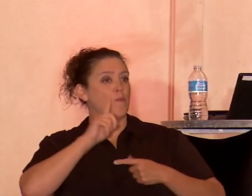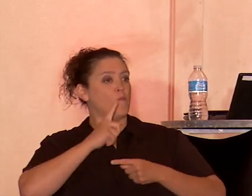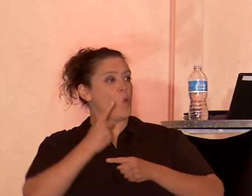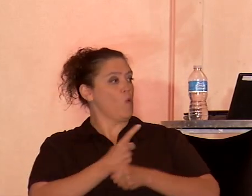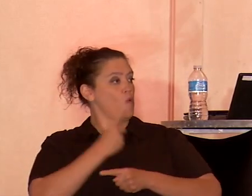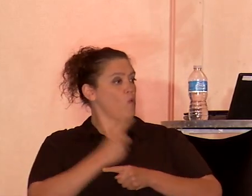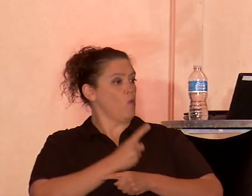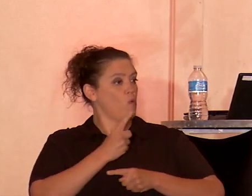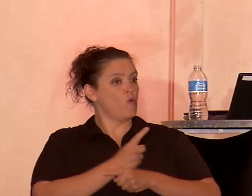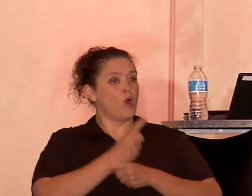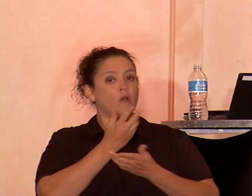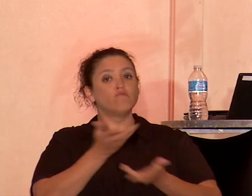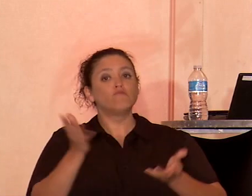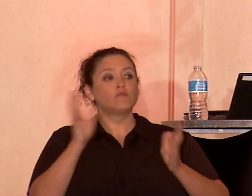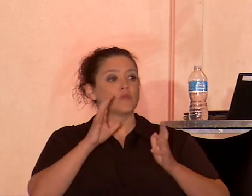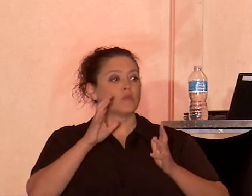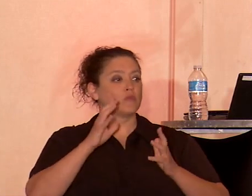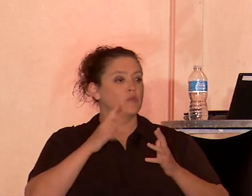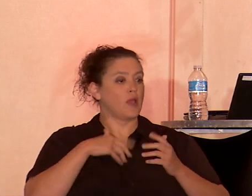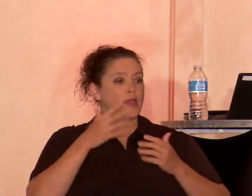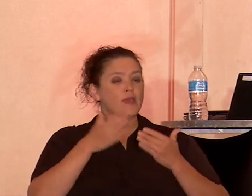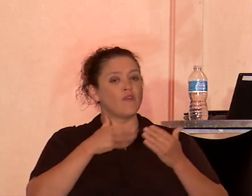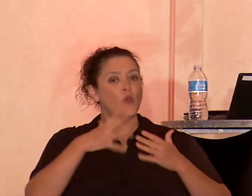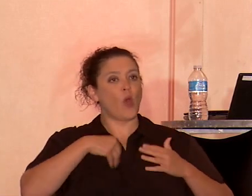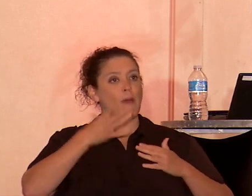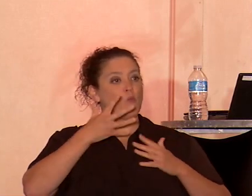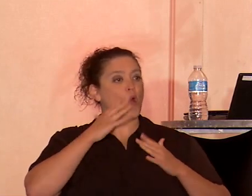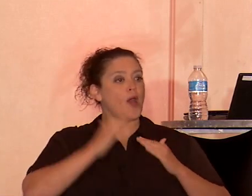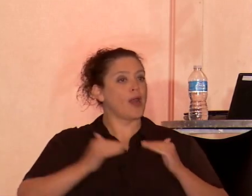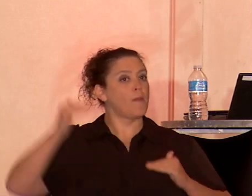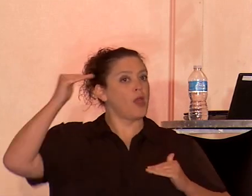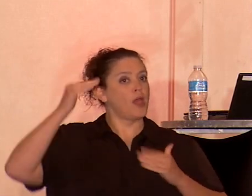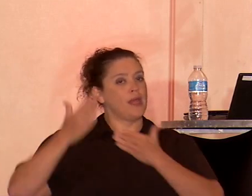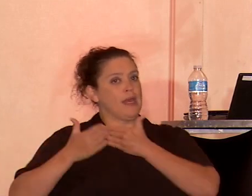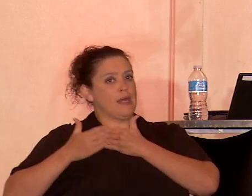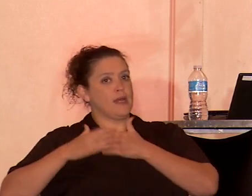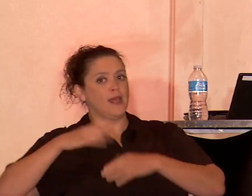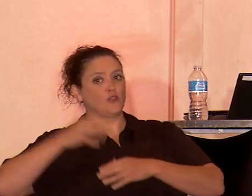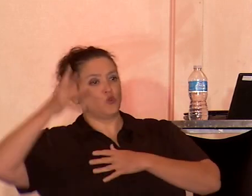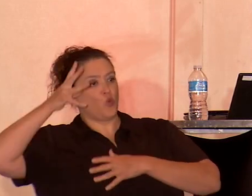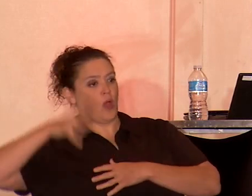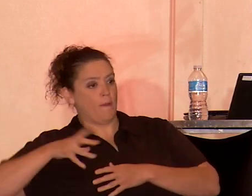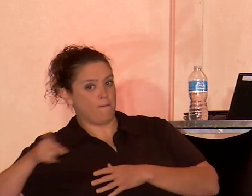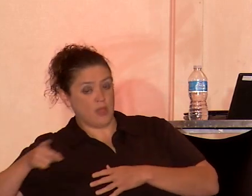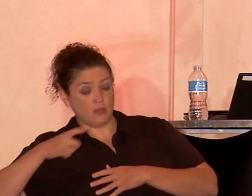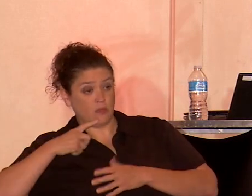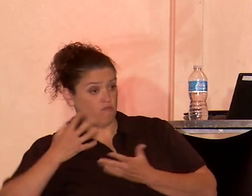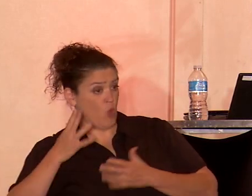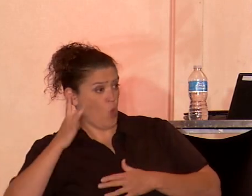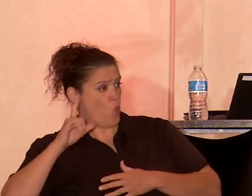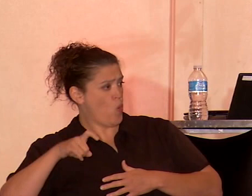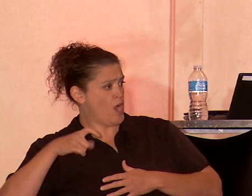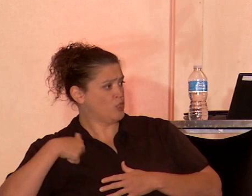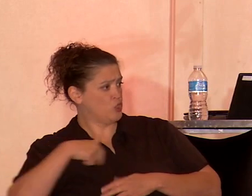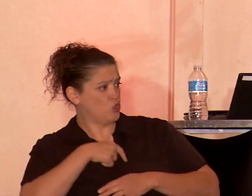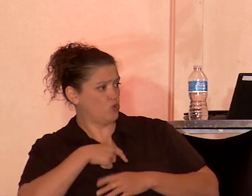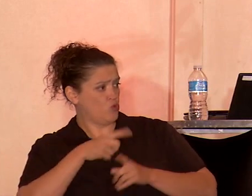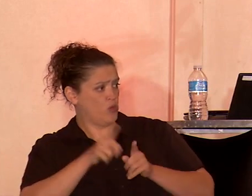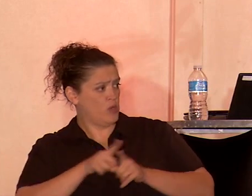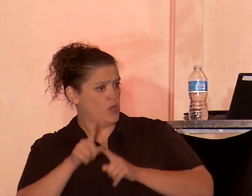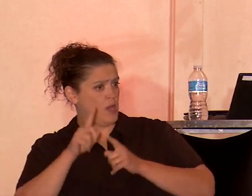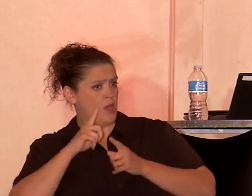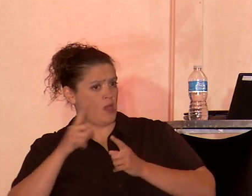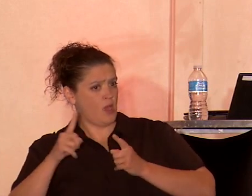atop the racial hierarchy next to white men arguing, why should we, as the